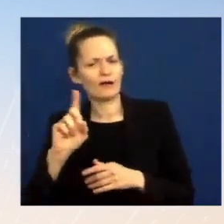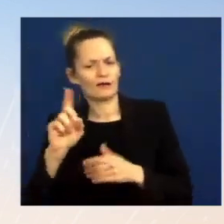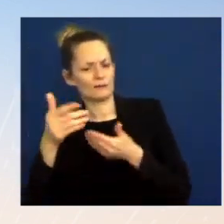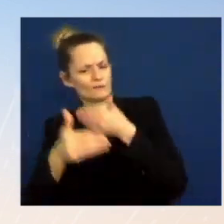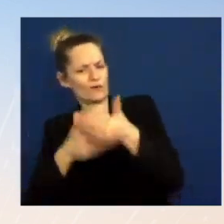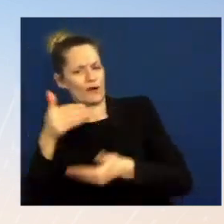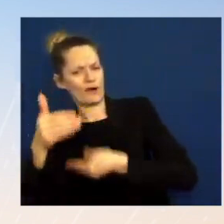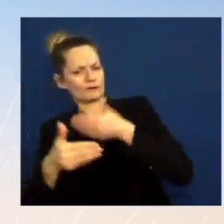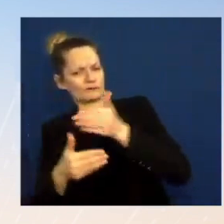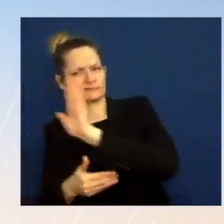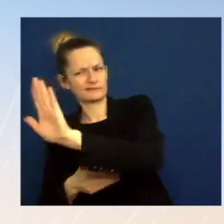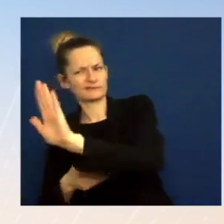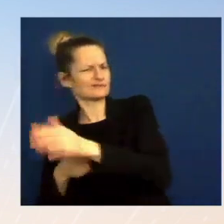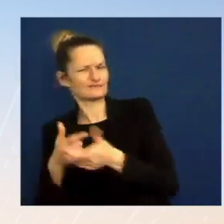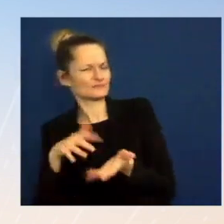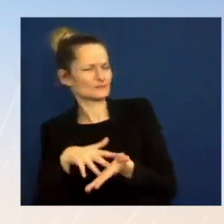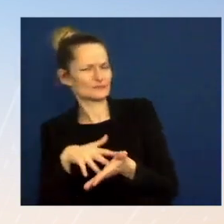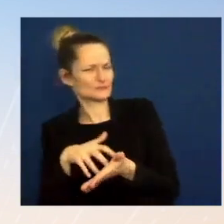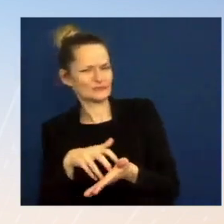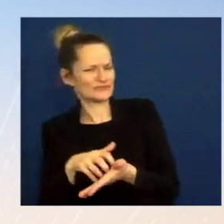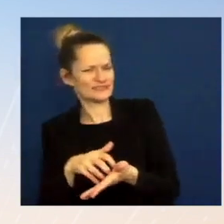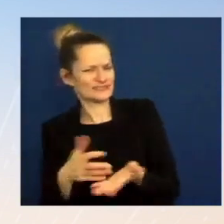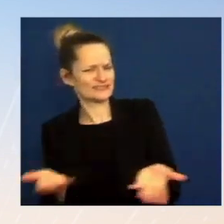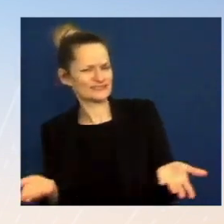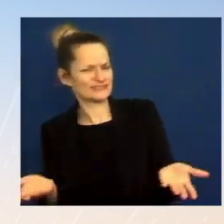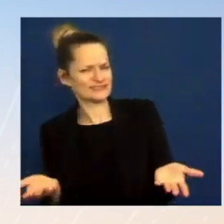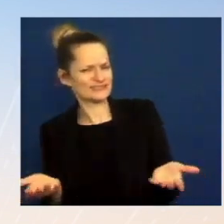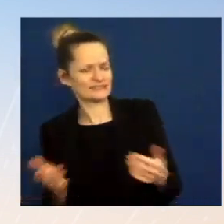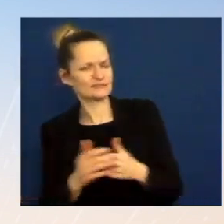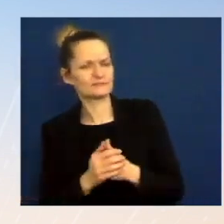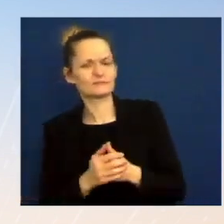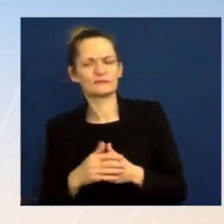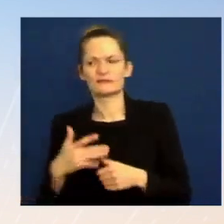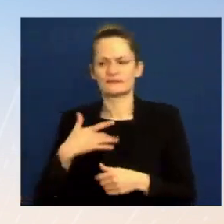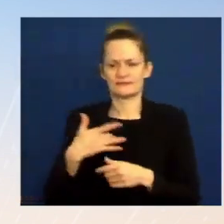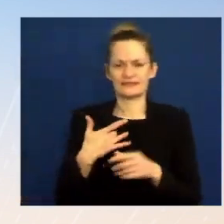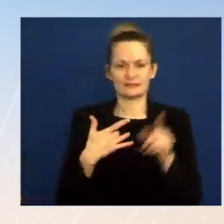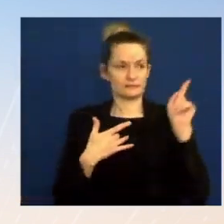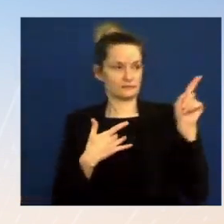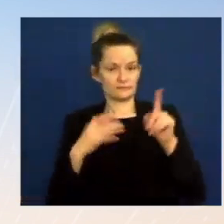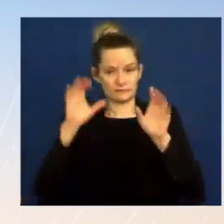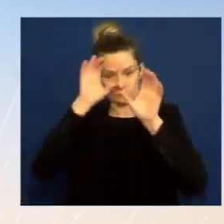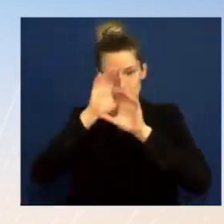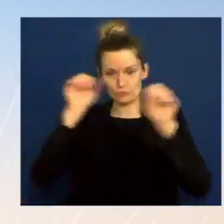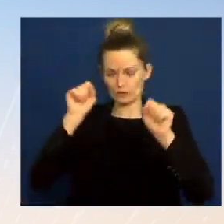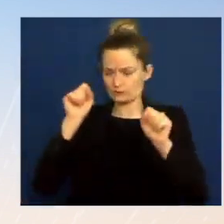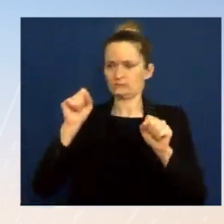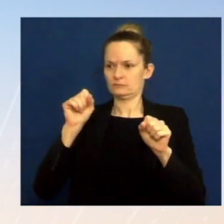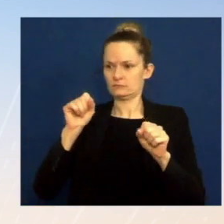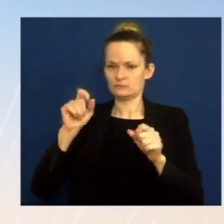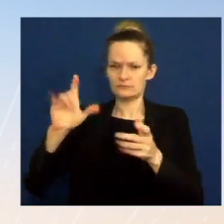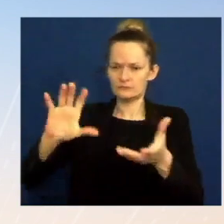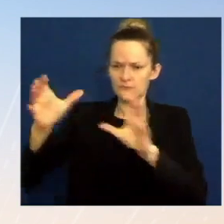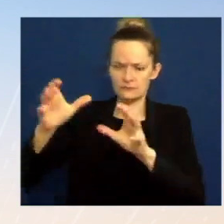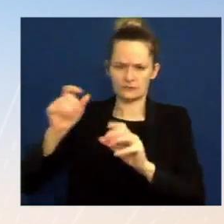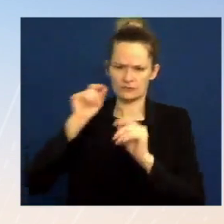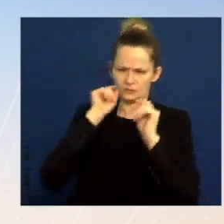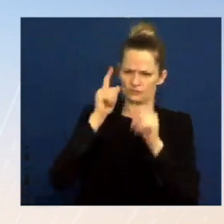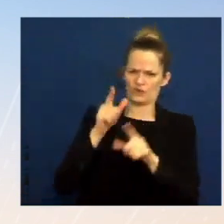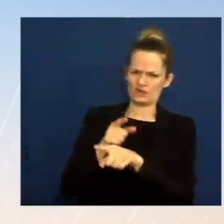whether he thought the exact timeframe was going to be the timeframe. I